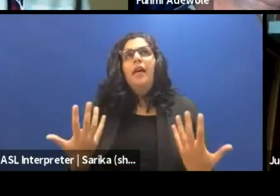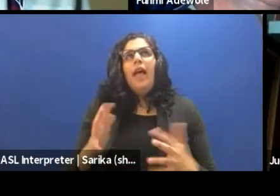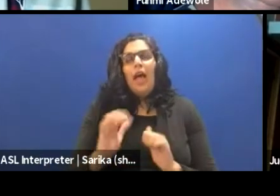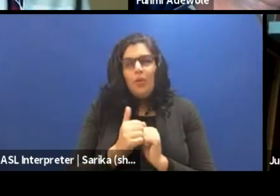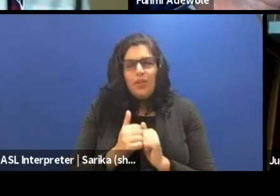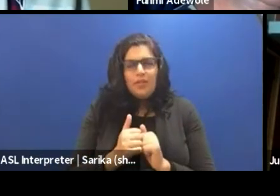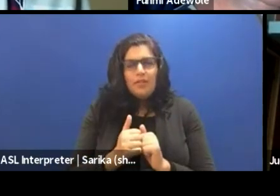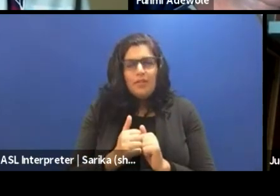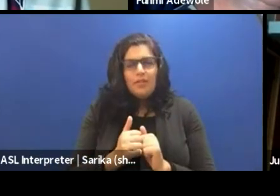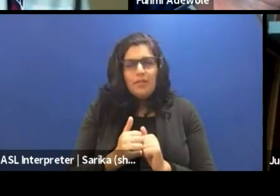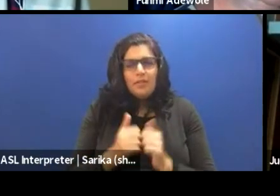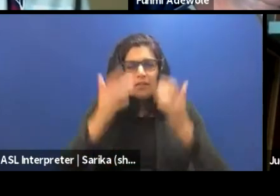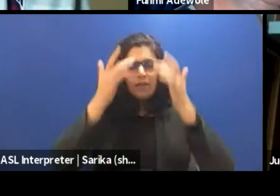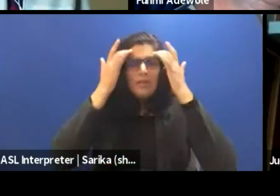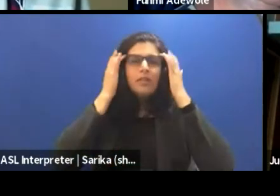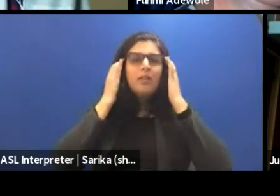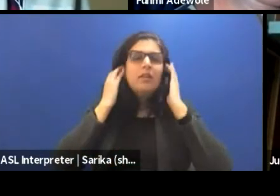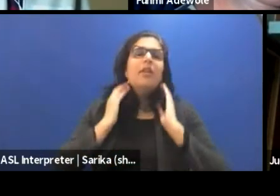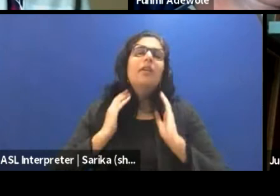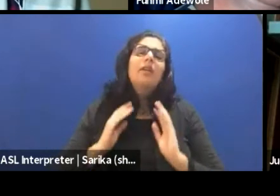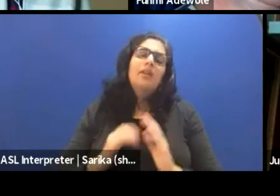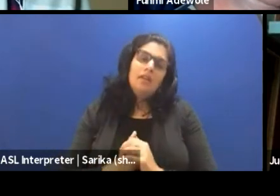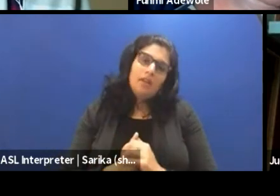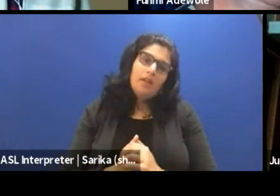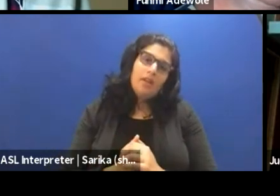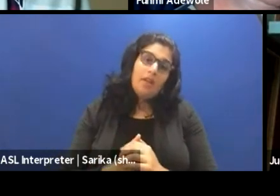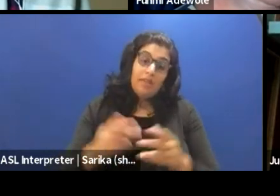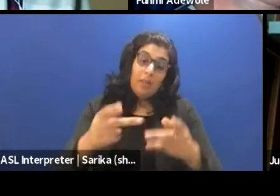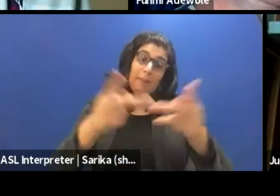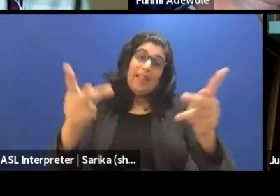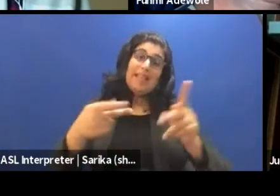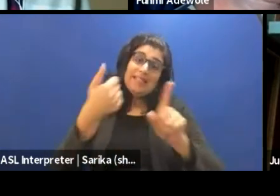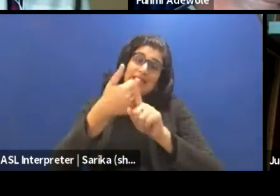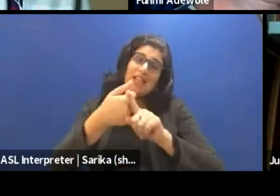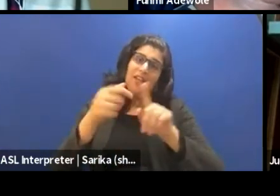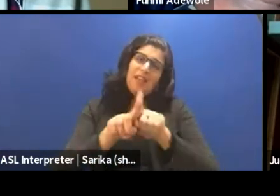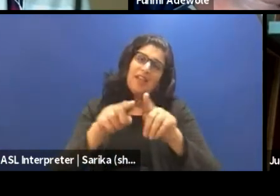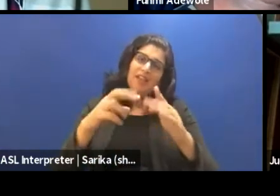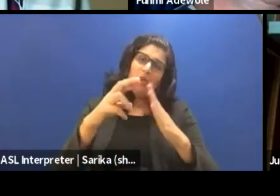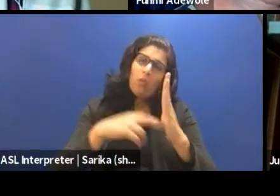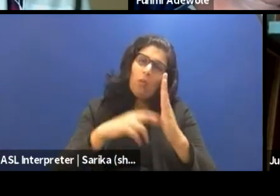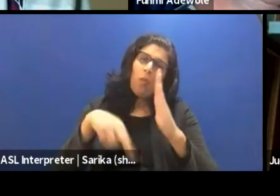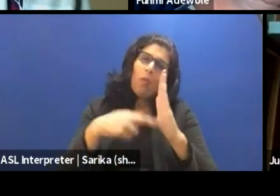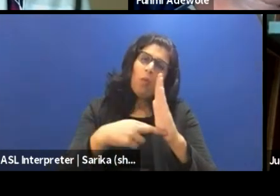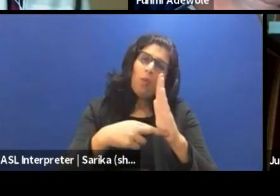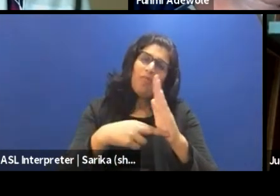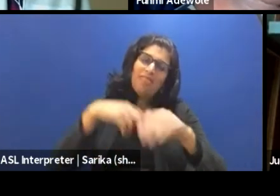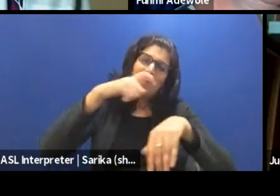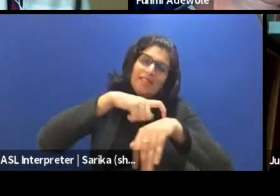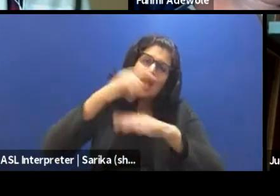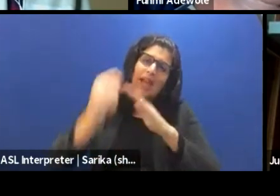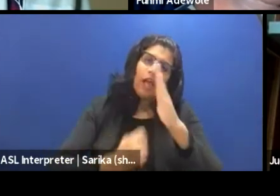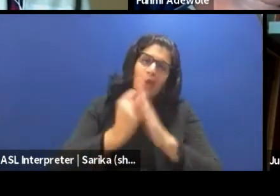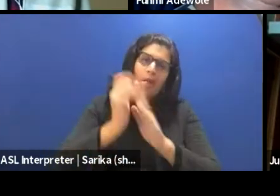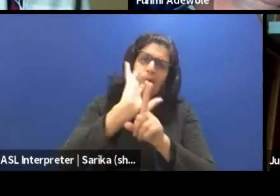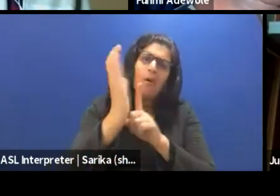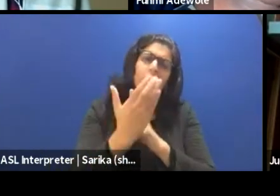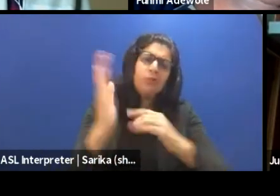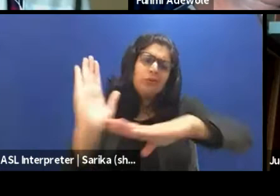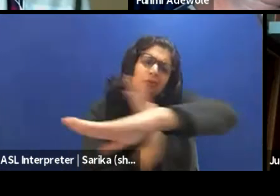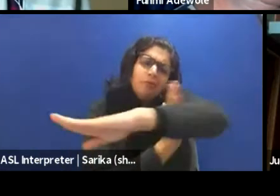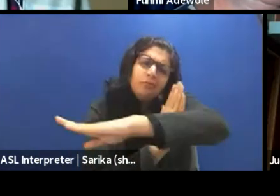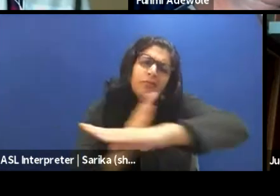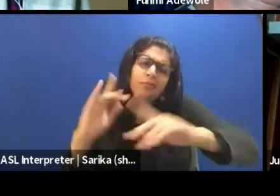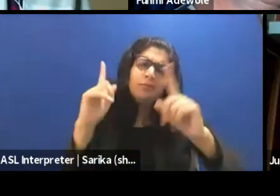that, what's the role of the place? The role of the geography, the time, the culture, the nuances of